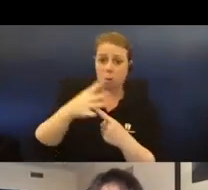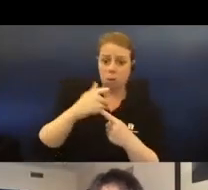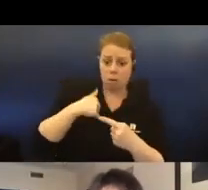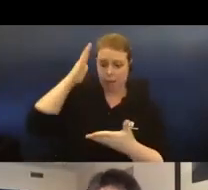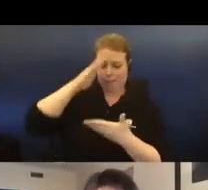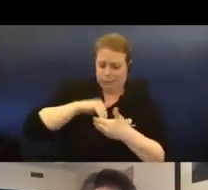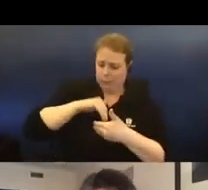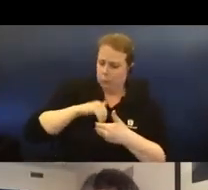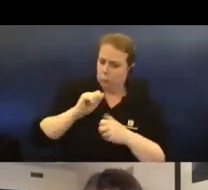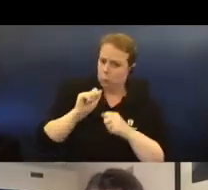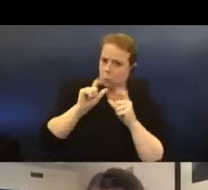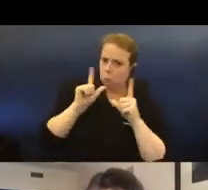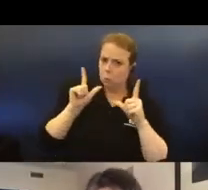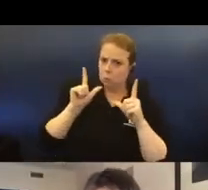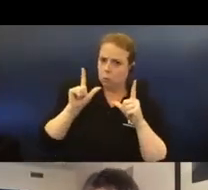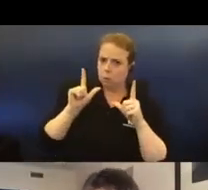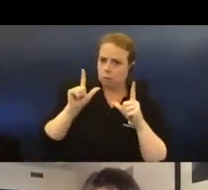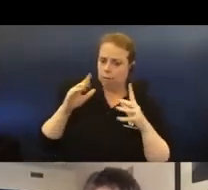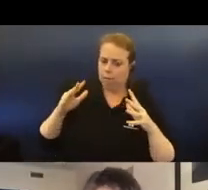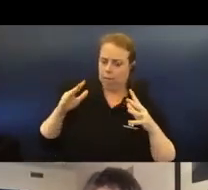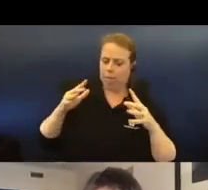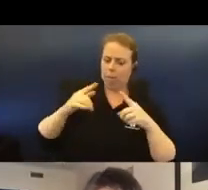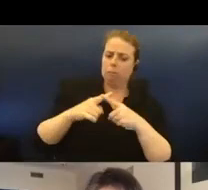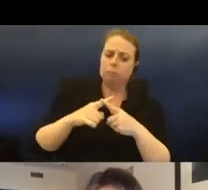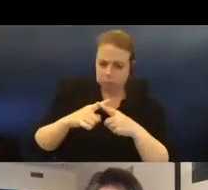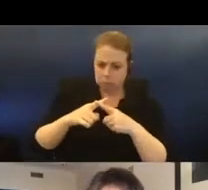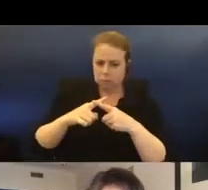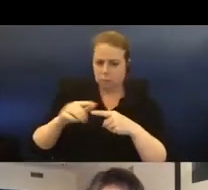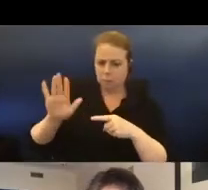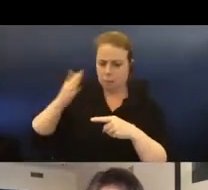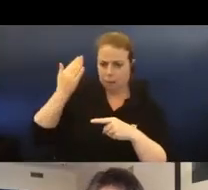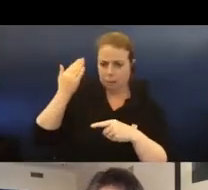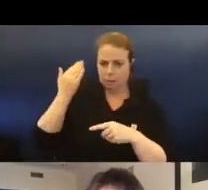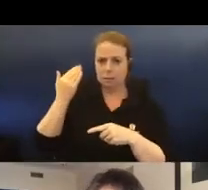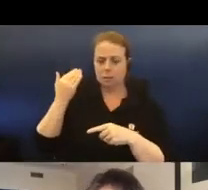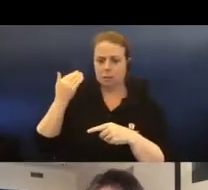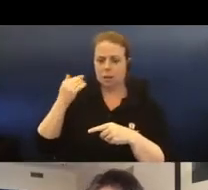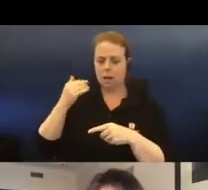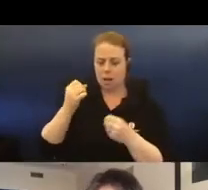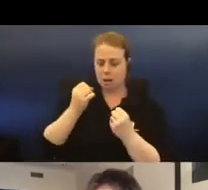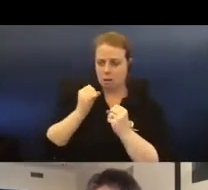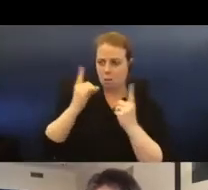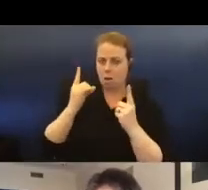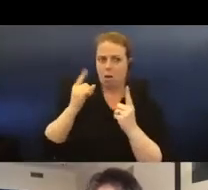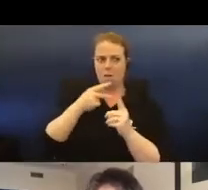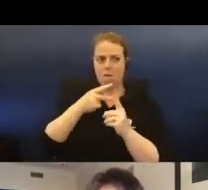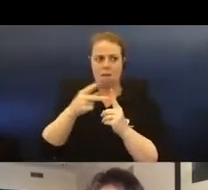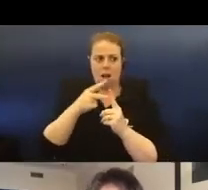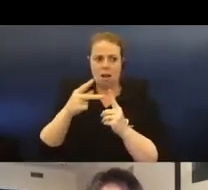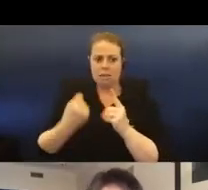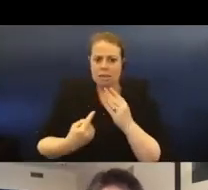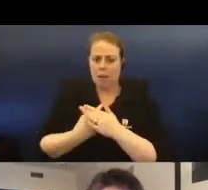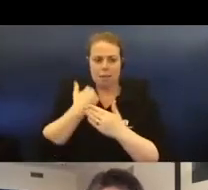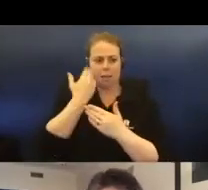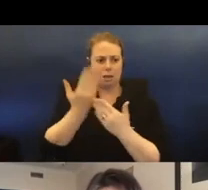awareness of the clash of eras and the changes alerted me to the shifting acceptance of violence as a prominent feature of daily life